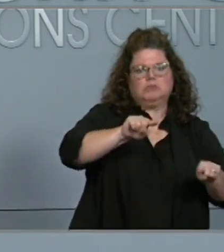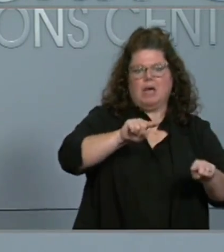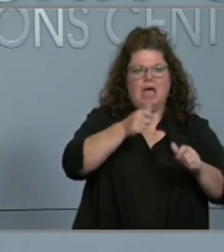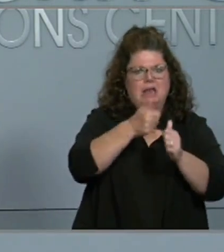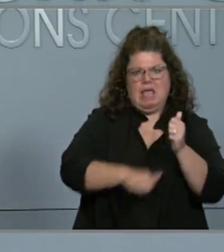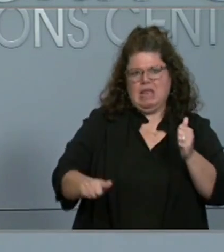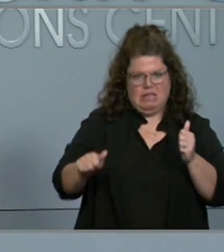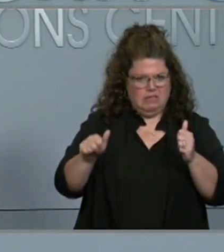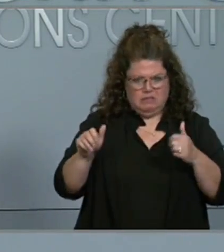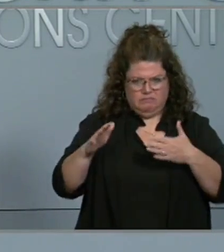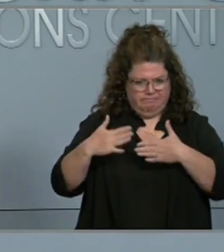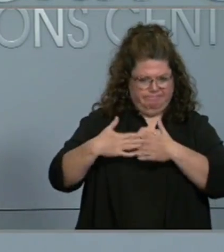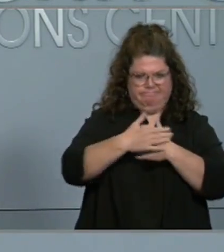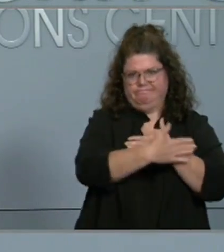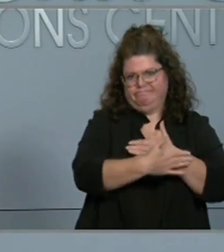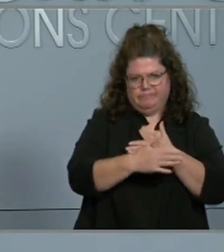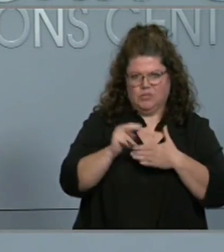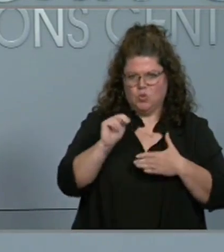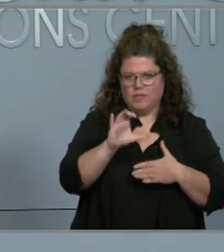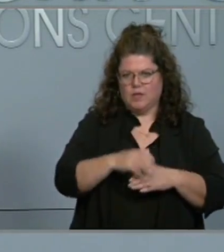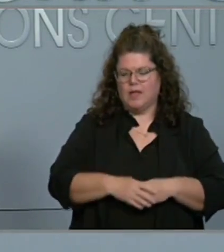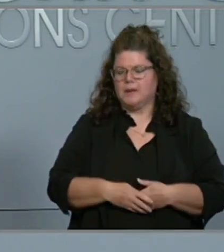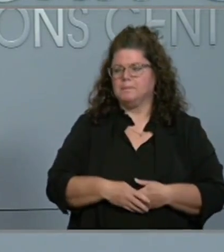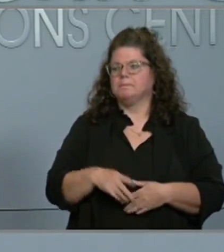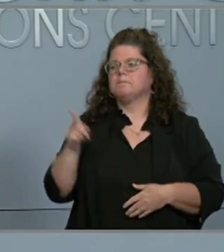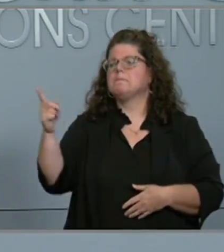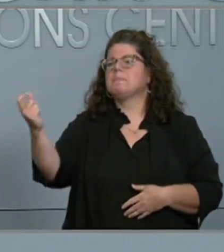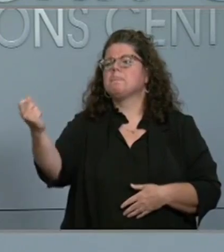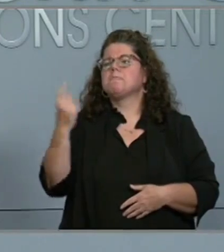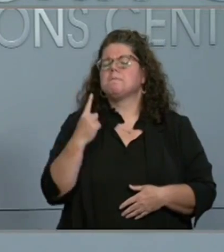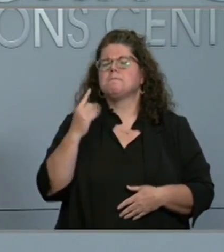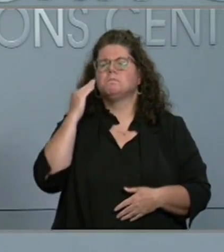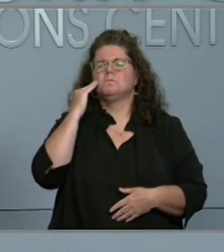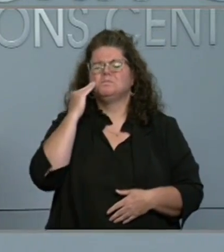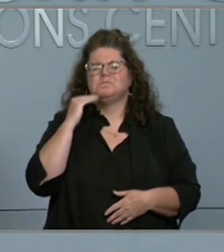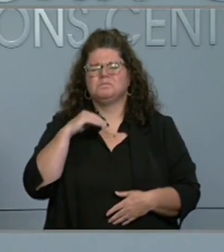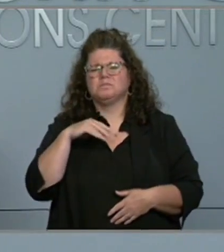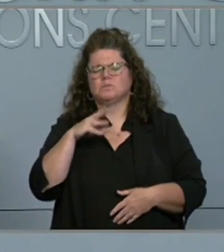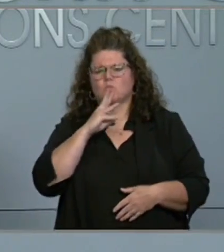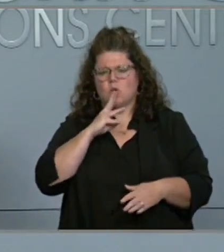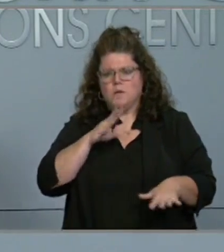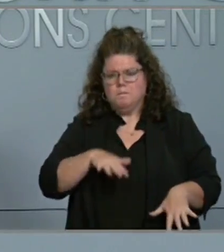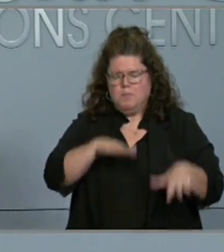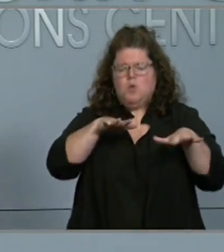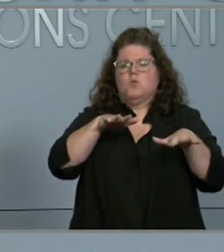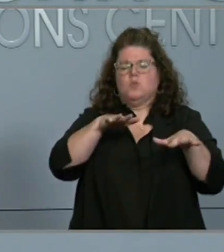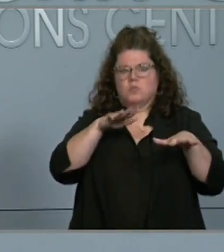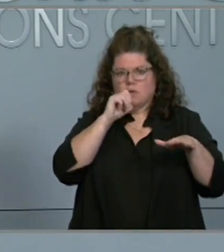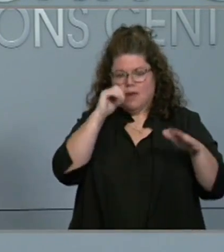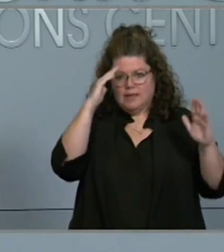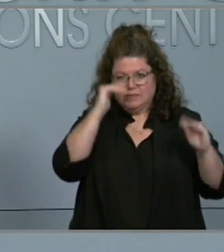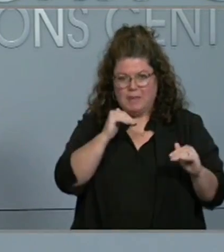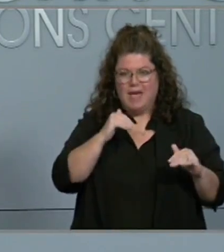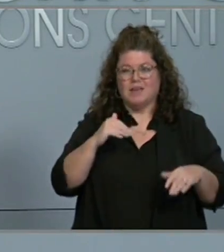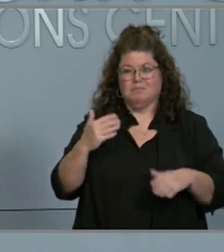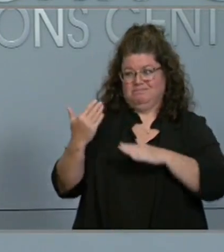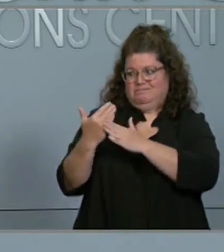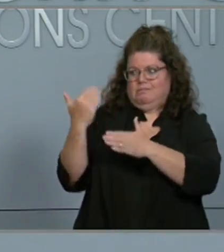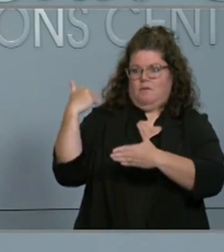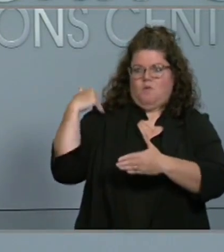concern perhaps is those threats of flash flooding, where, you know, in past hurricanes, Florence, Matthew, we've seen those